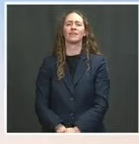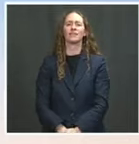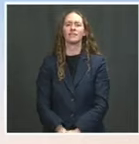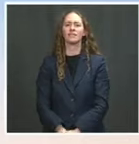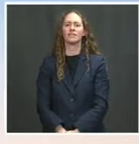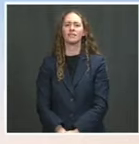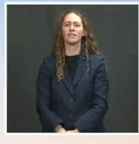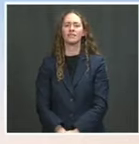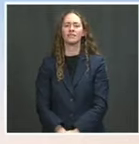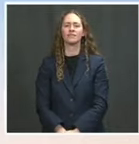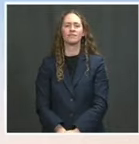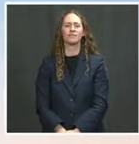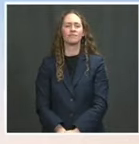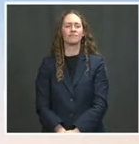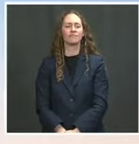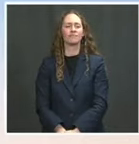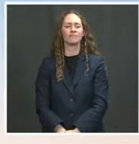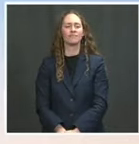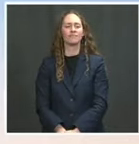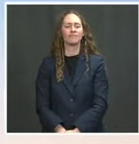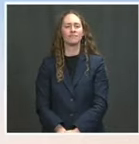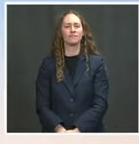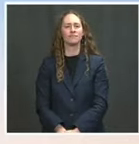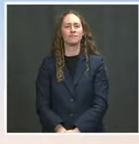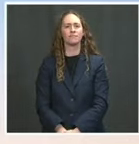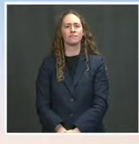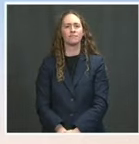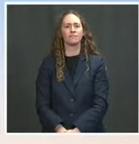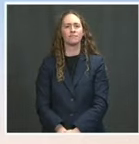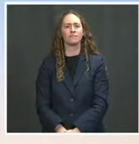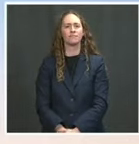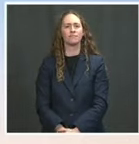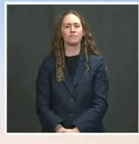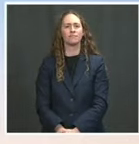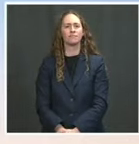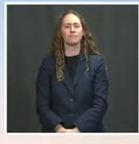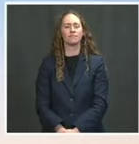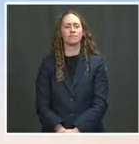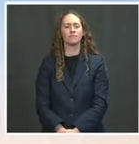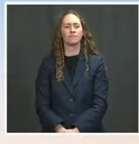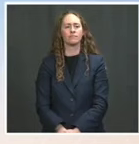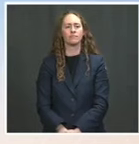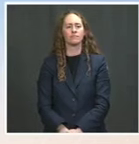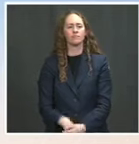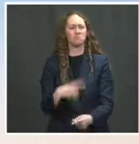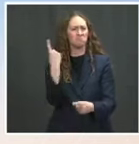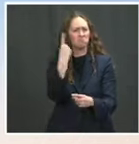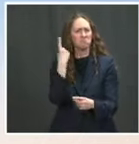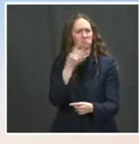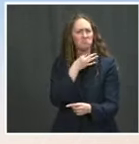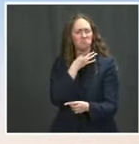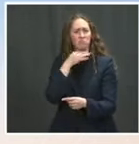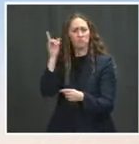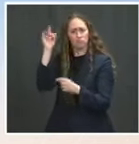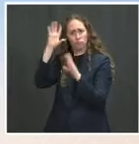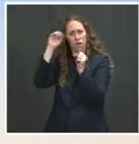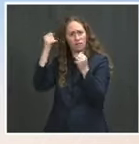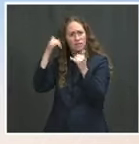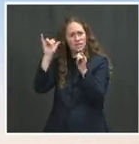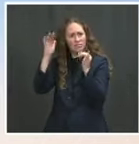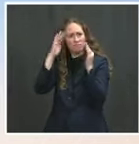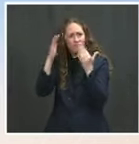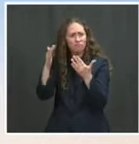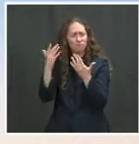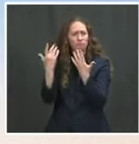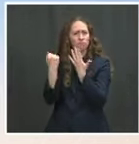quick ones. Sure. Does immigration continue to be a priority in these meetings that are so important and they could do